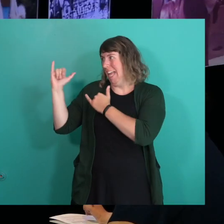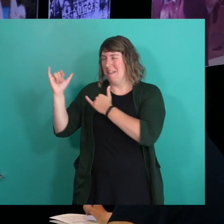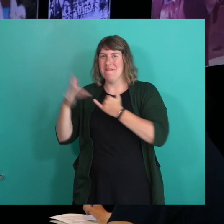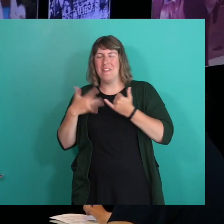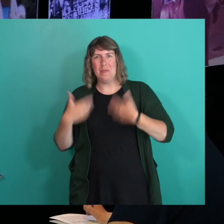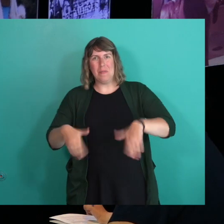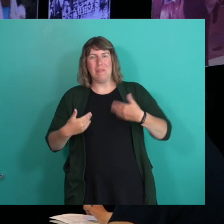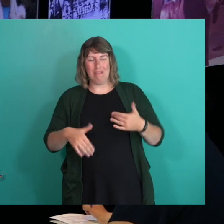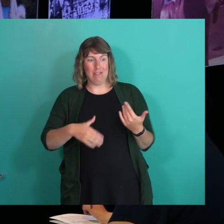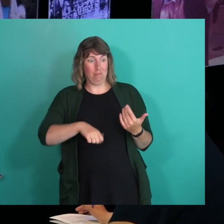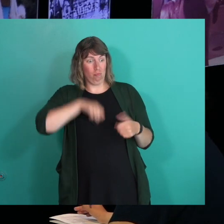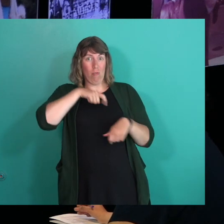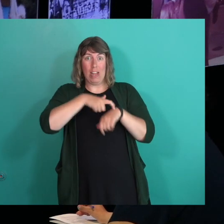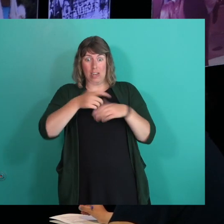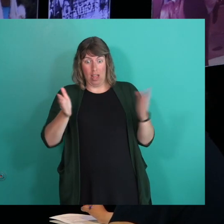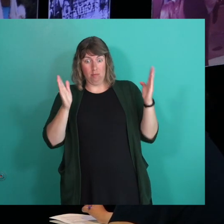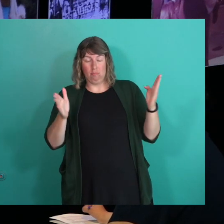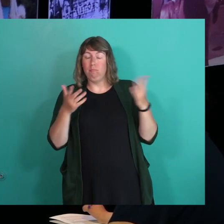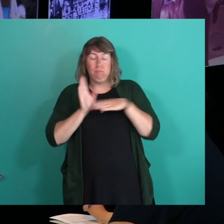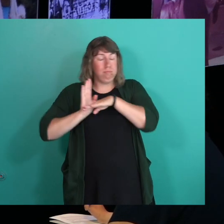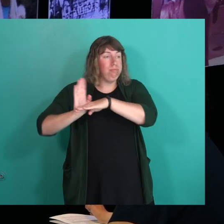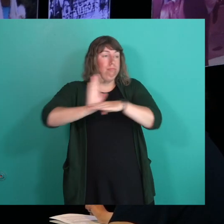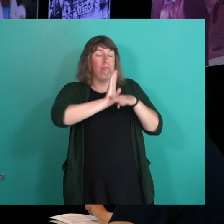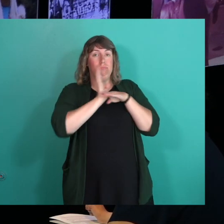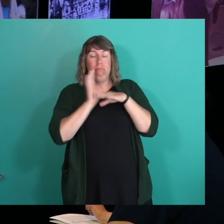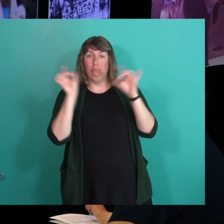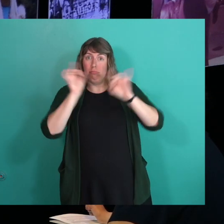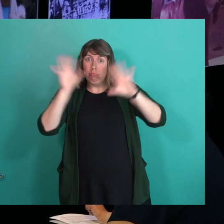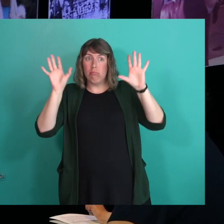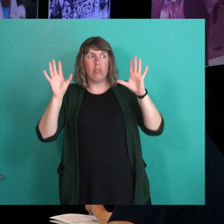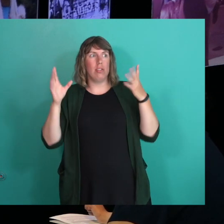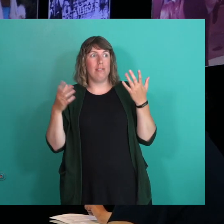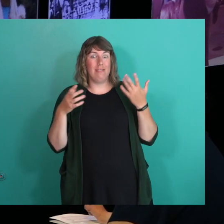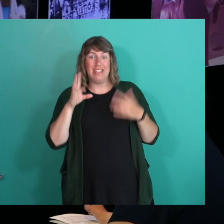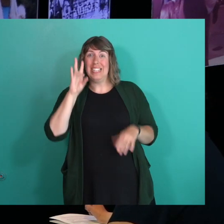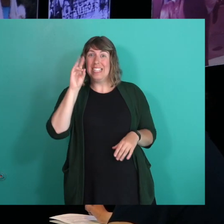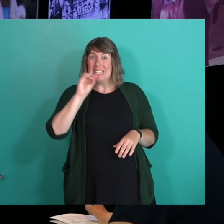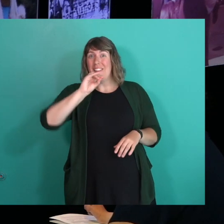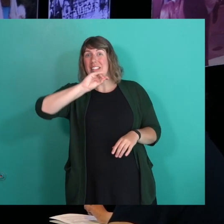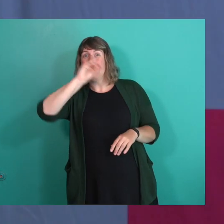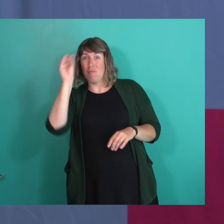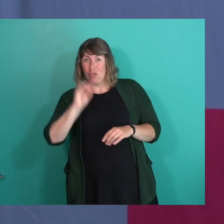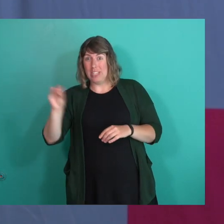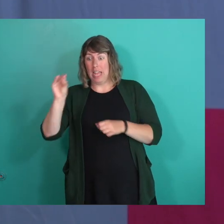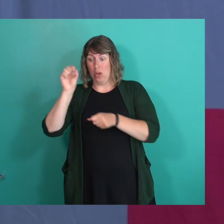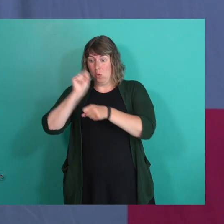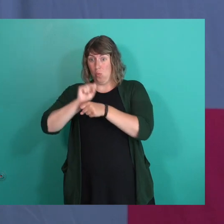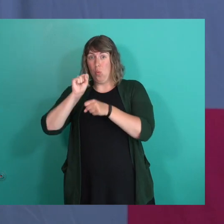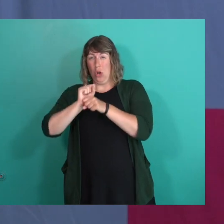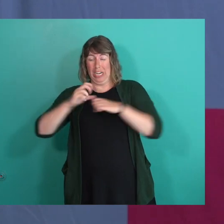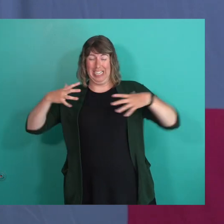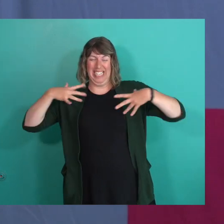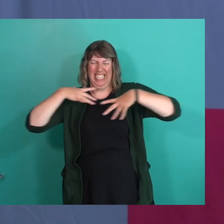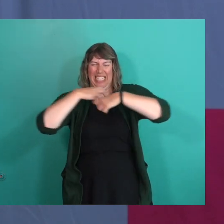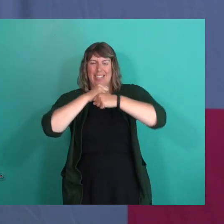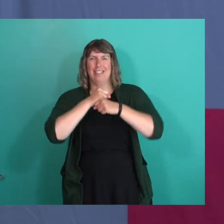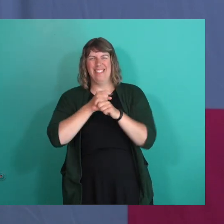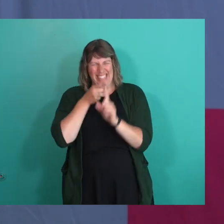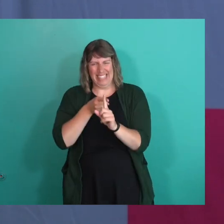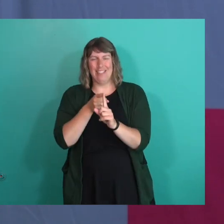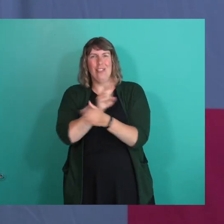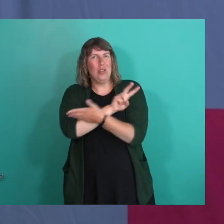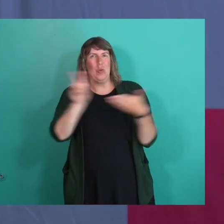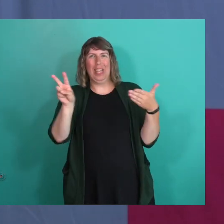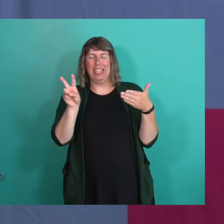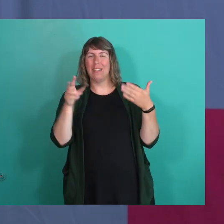intense period where, you know, 70% of the year's labor of queer organizing happens